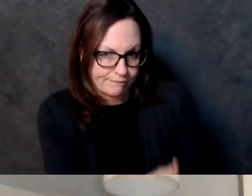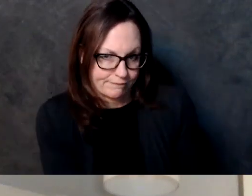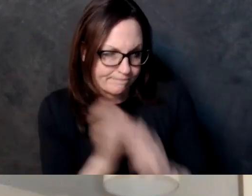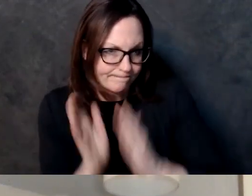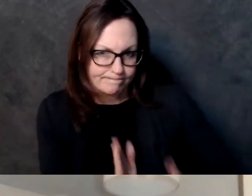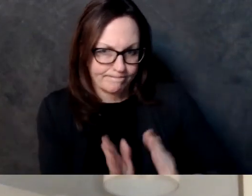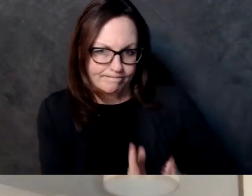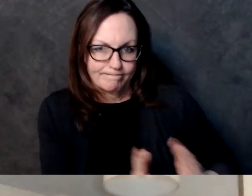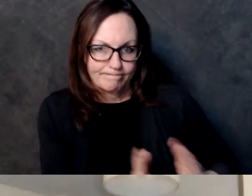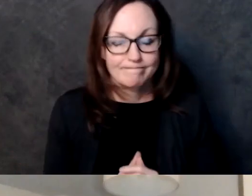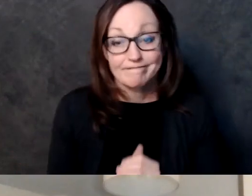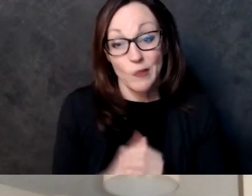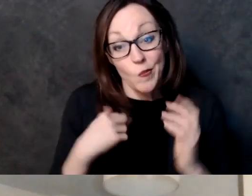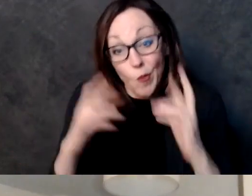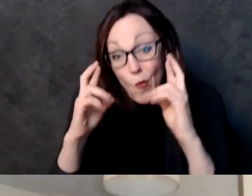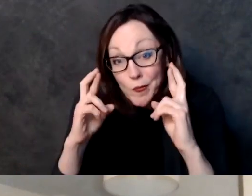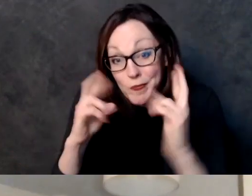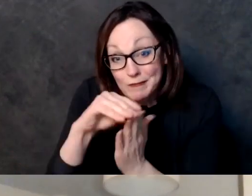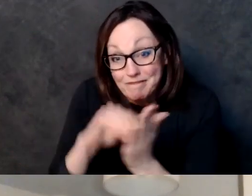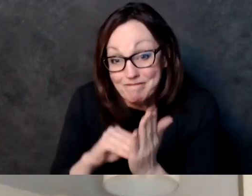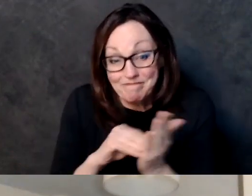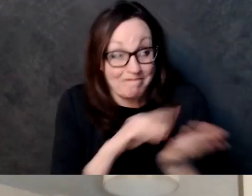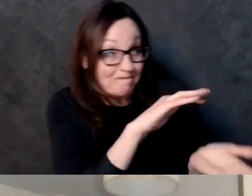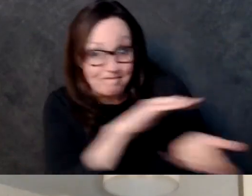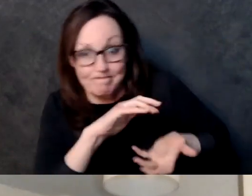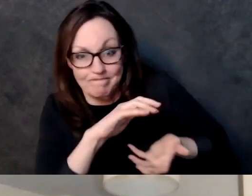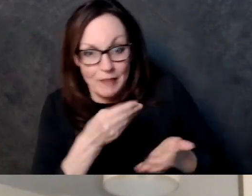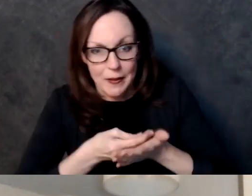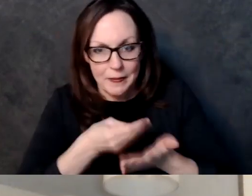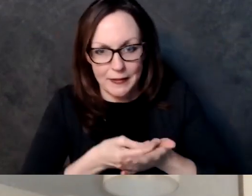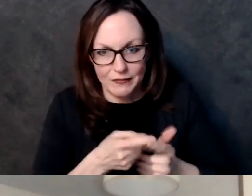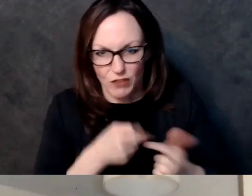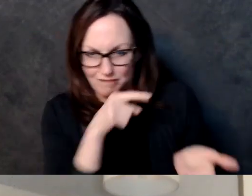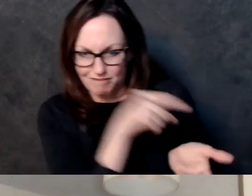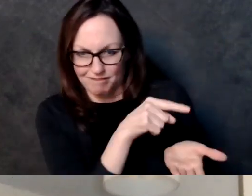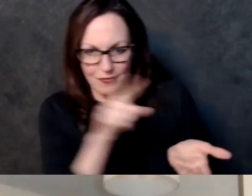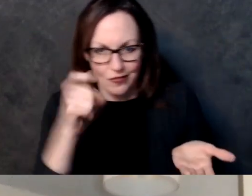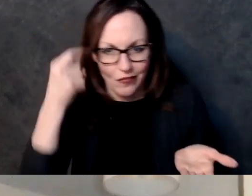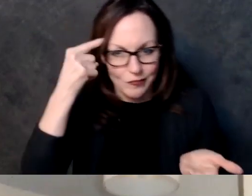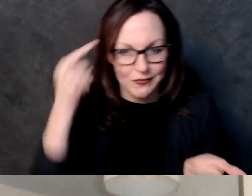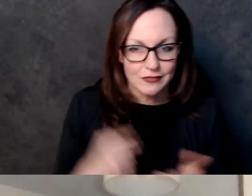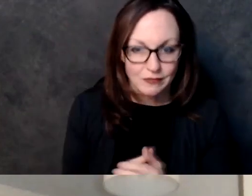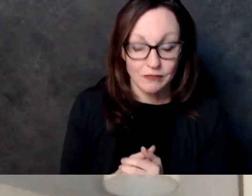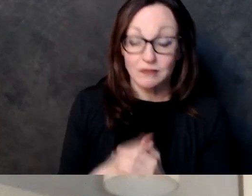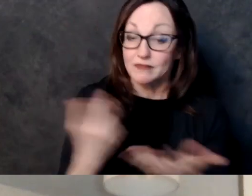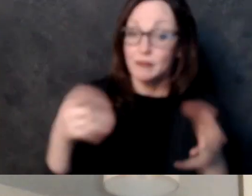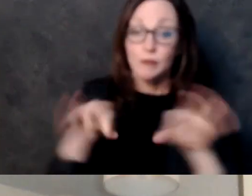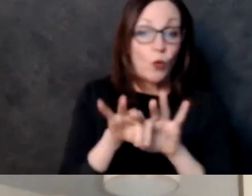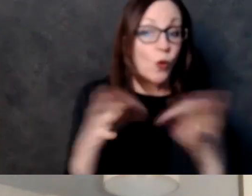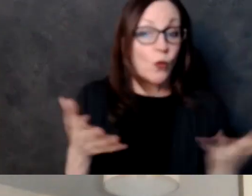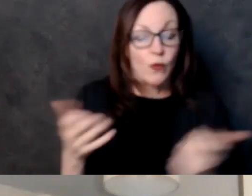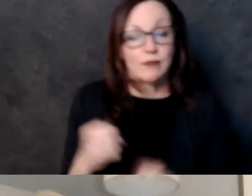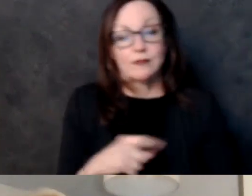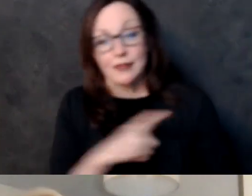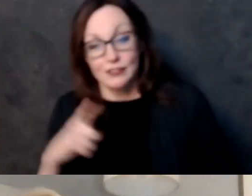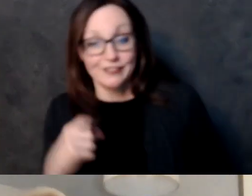pass both both houses uh it's not yet clear what the deal will ultimately look like but direct cash payments to individuals and small businesses are